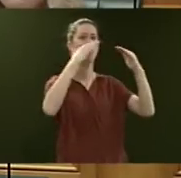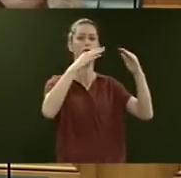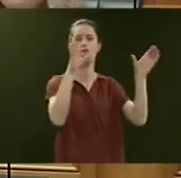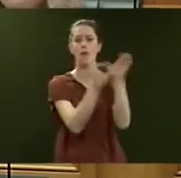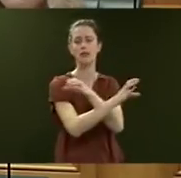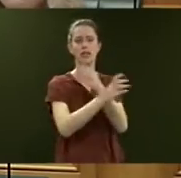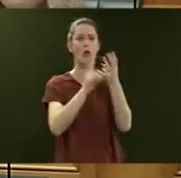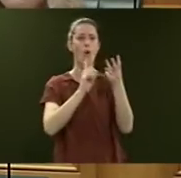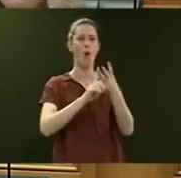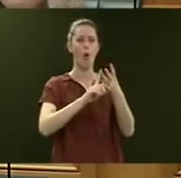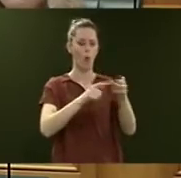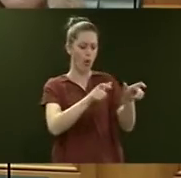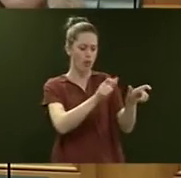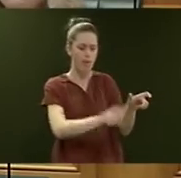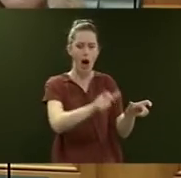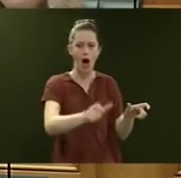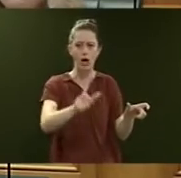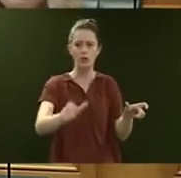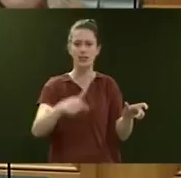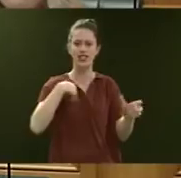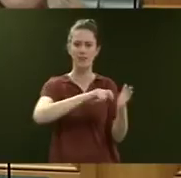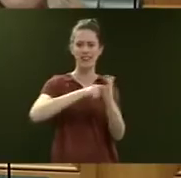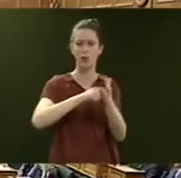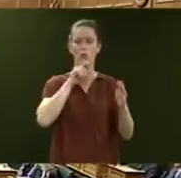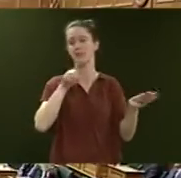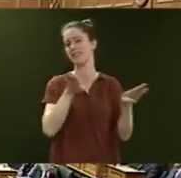or the piles need fixing.